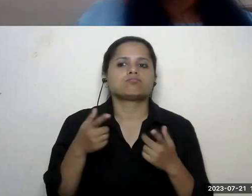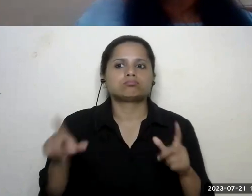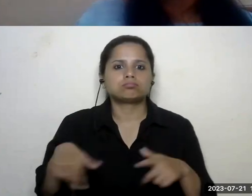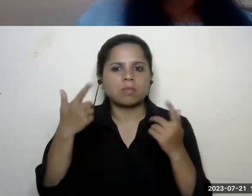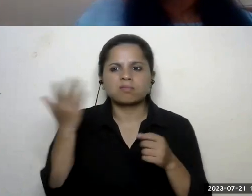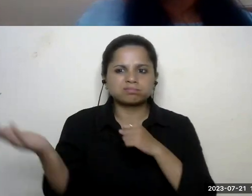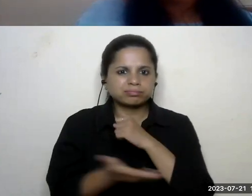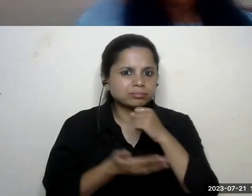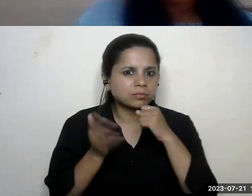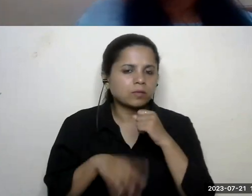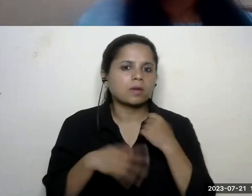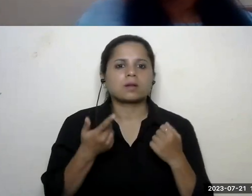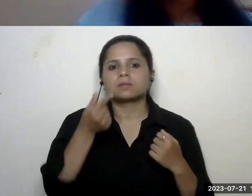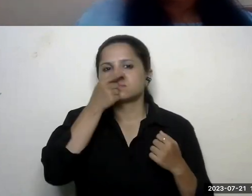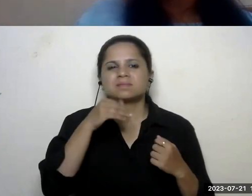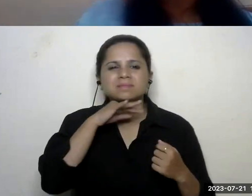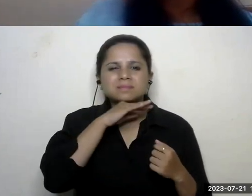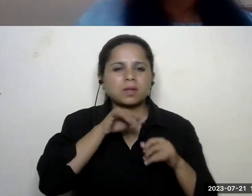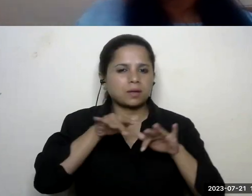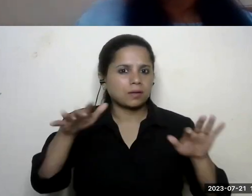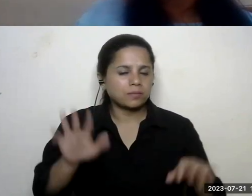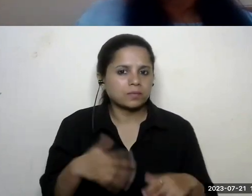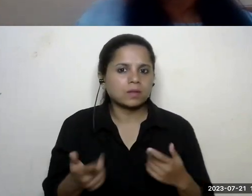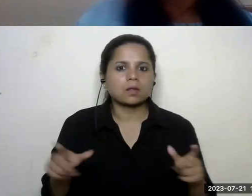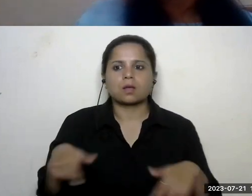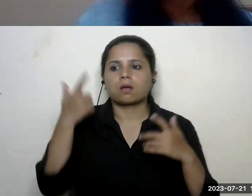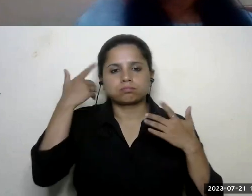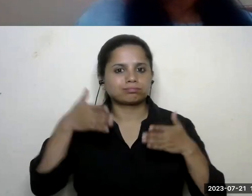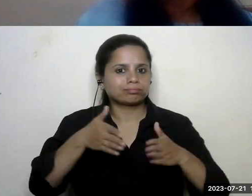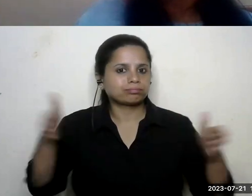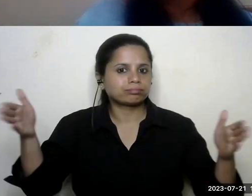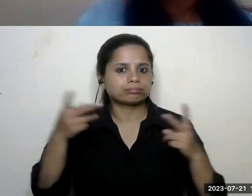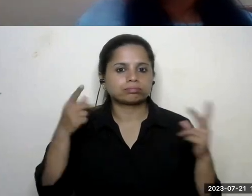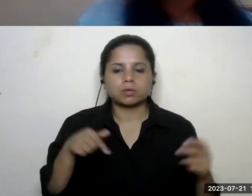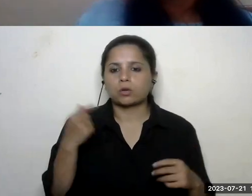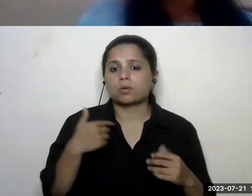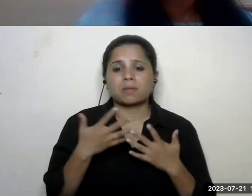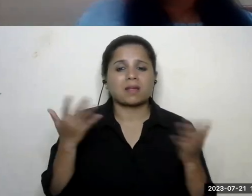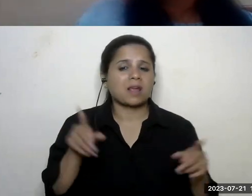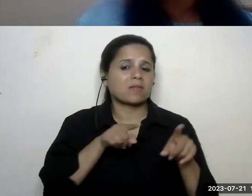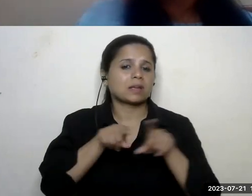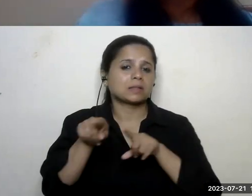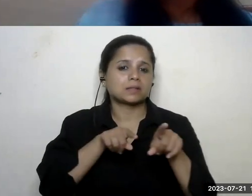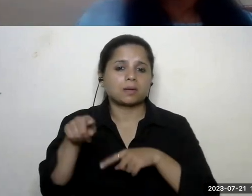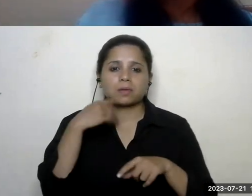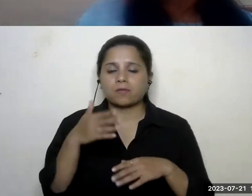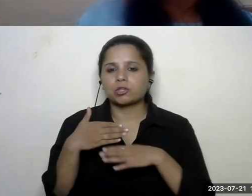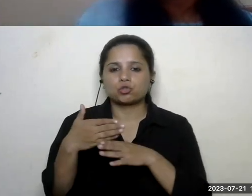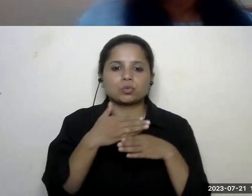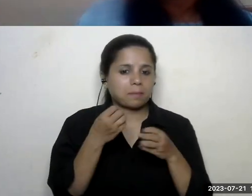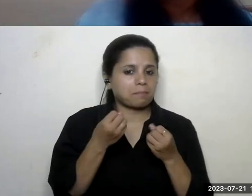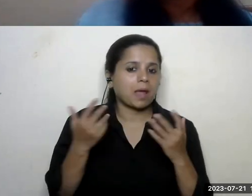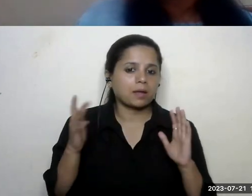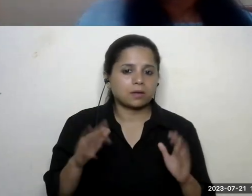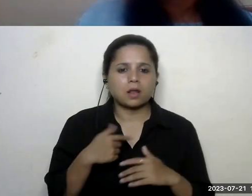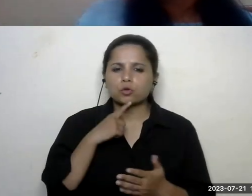pollution whether it's cutting trees widening roads i mean we've been through so many examples that we have shared uh